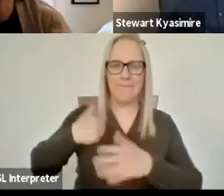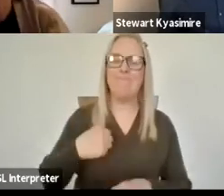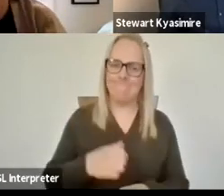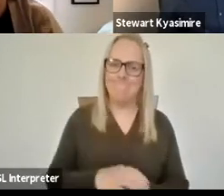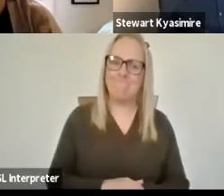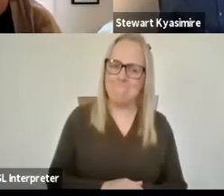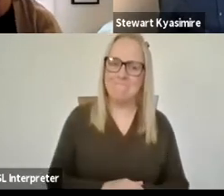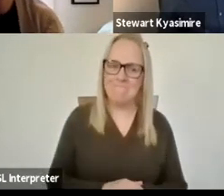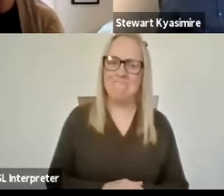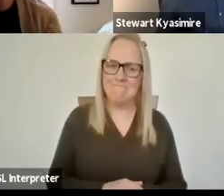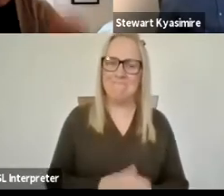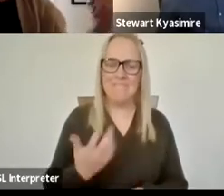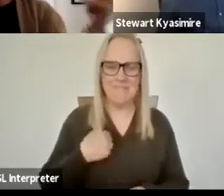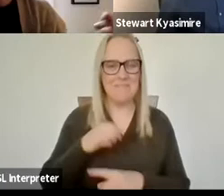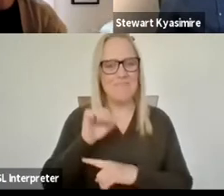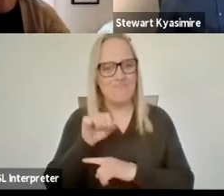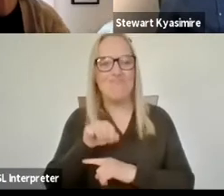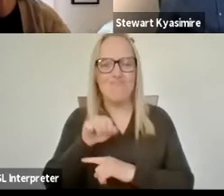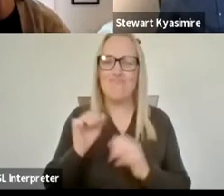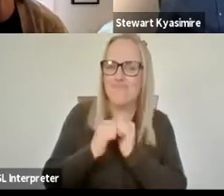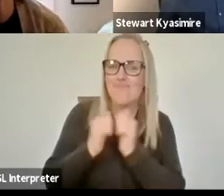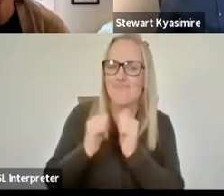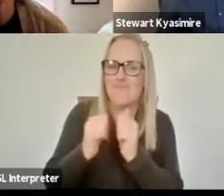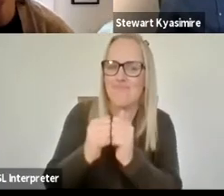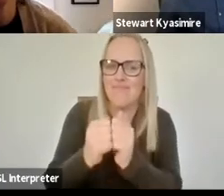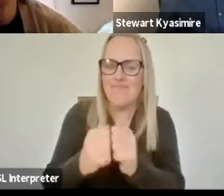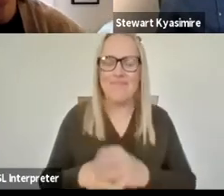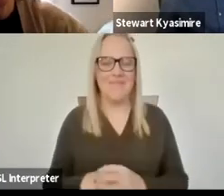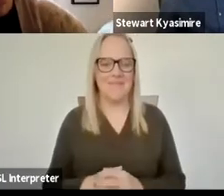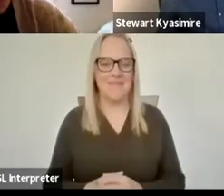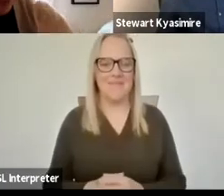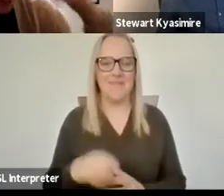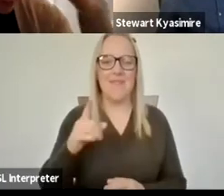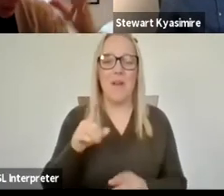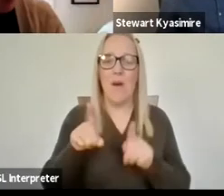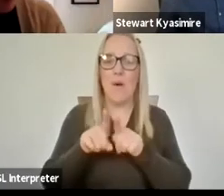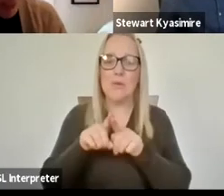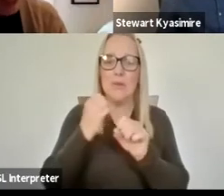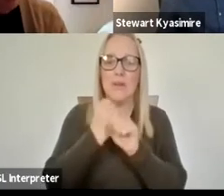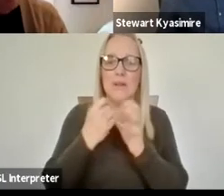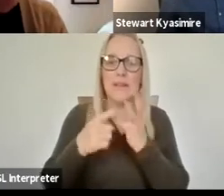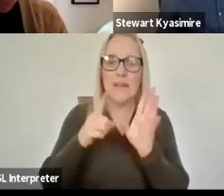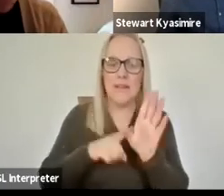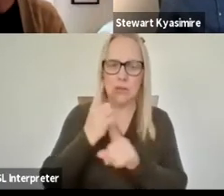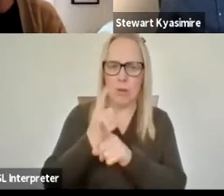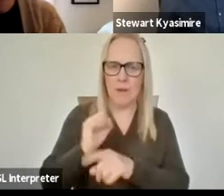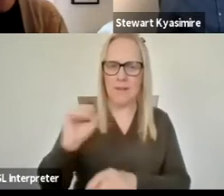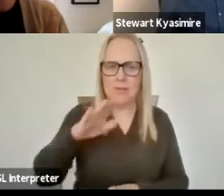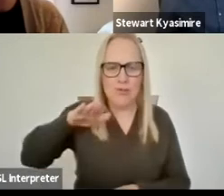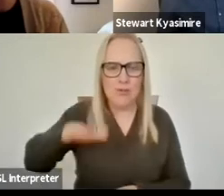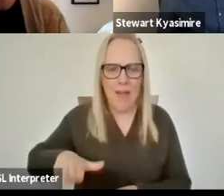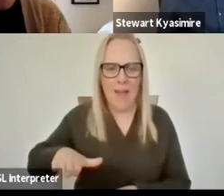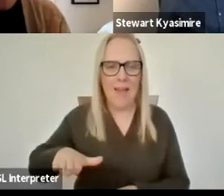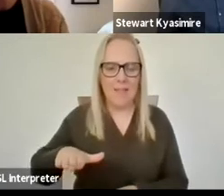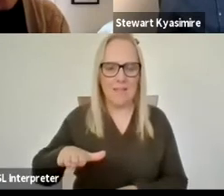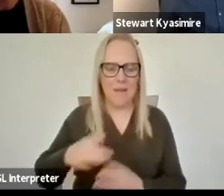vociferously do you i was nodding the equivalent of vociferously when gee was talking about his two-year-old but at the same time in my head was there are many many